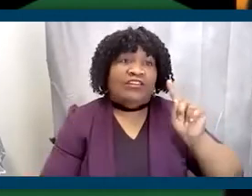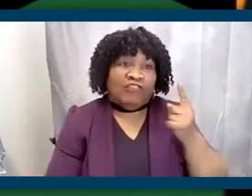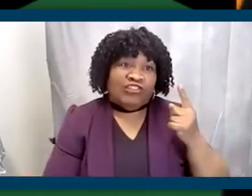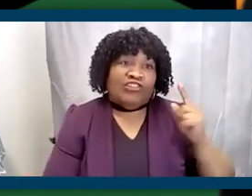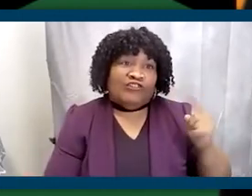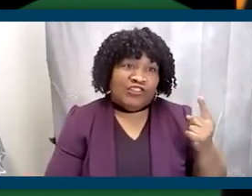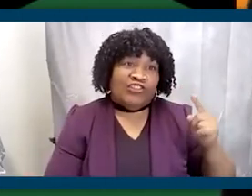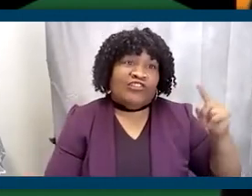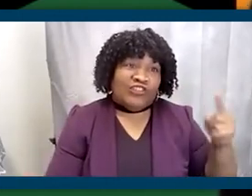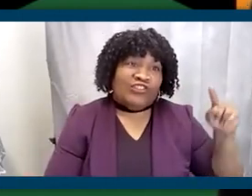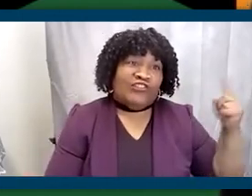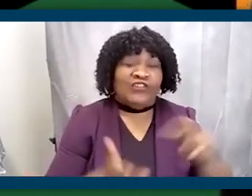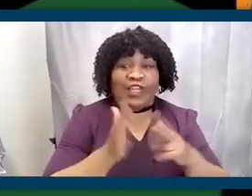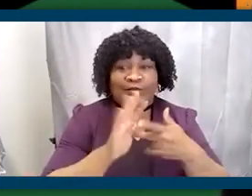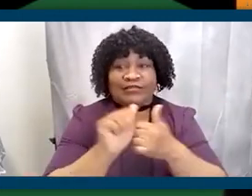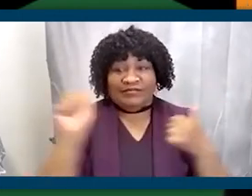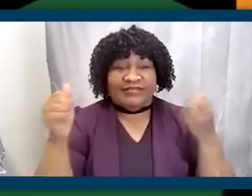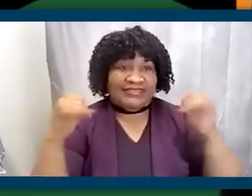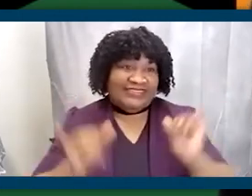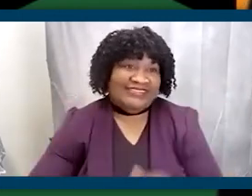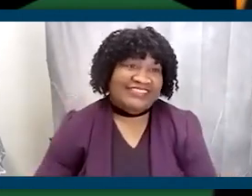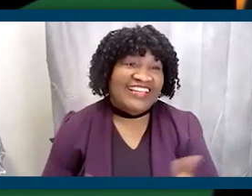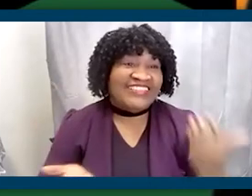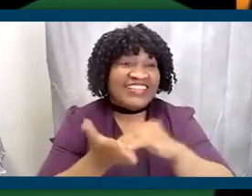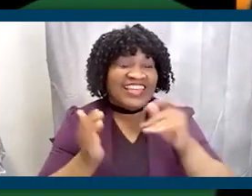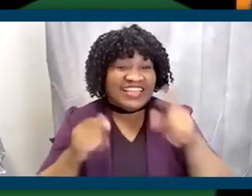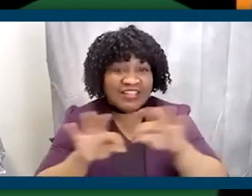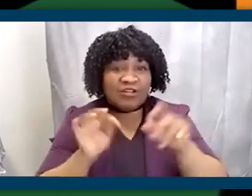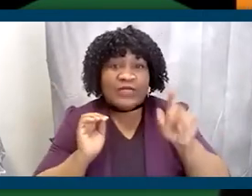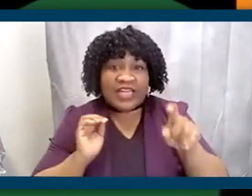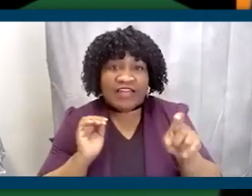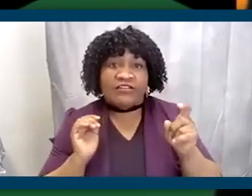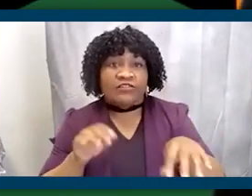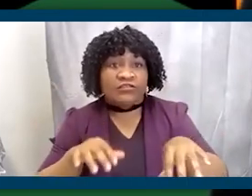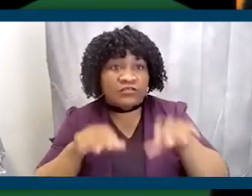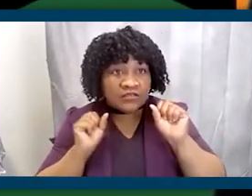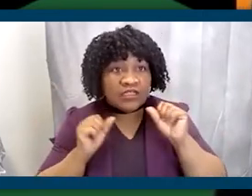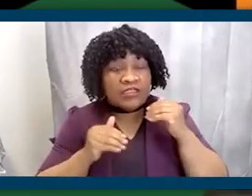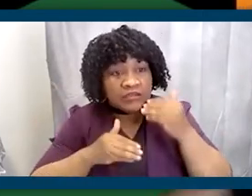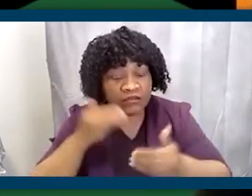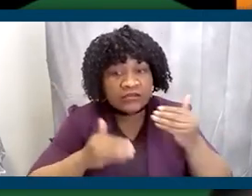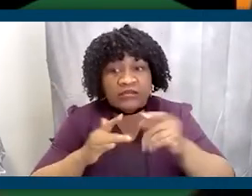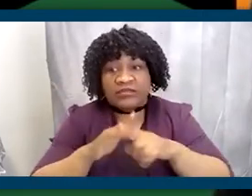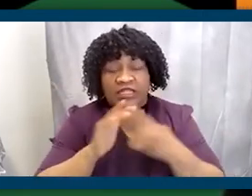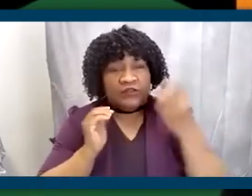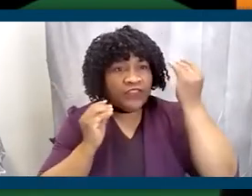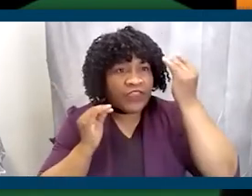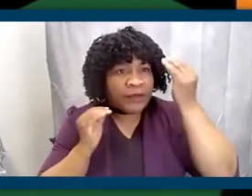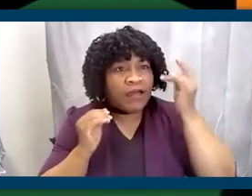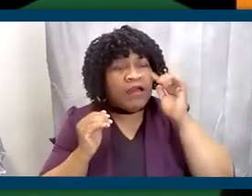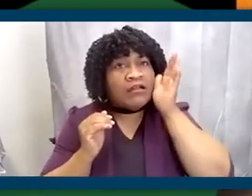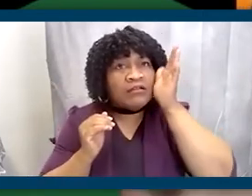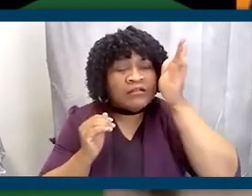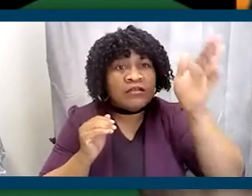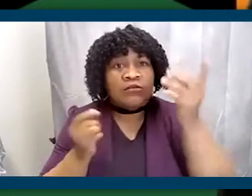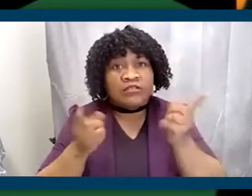illustrates how far we still have to go. And so I think we have to begin to take stock and to begin to think about the long road ahead and what